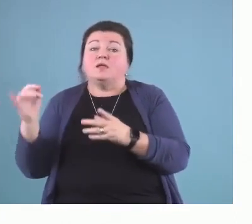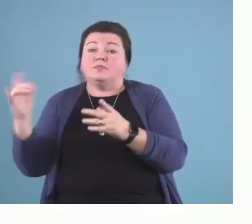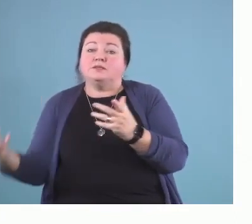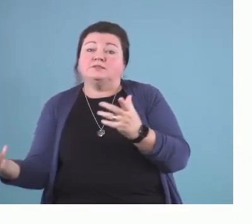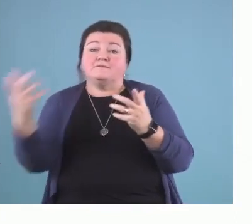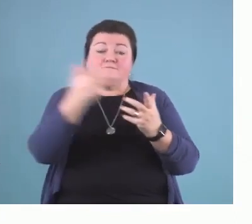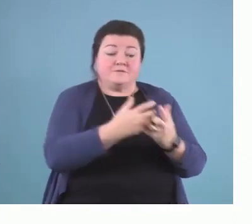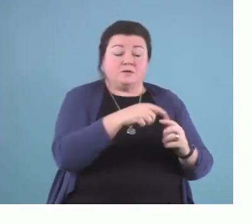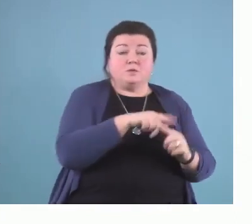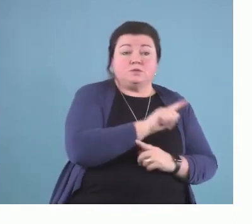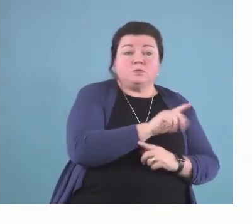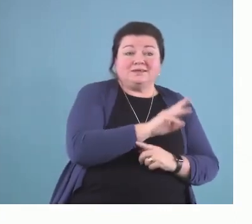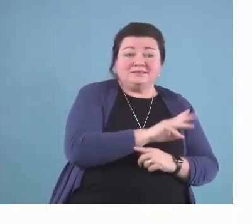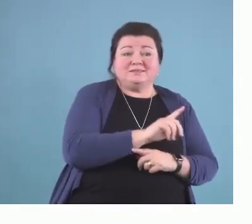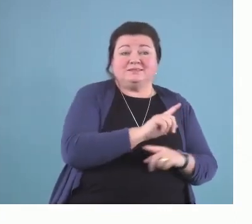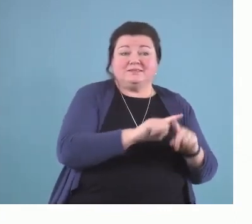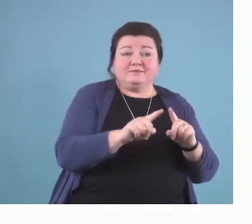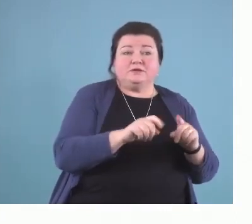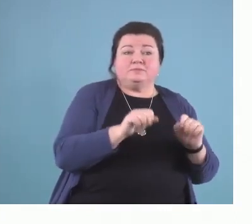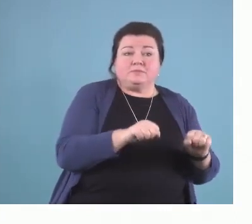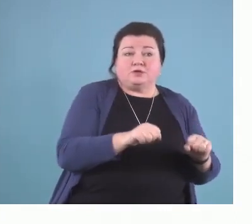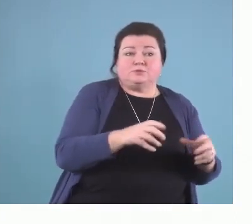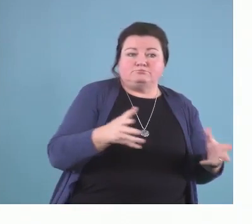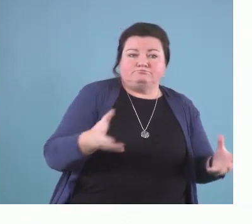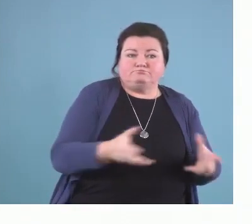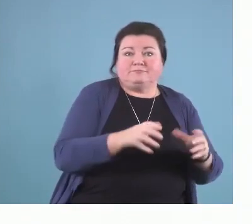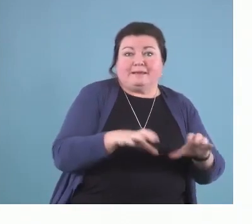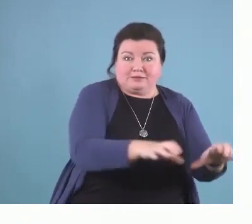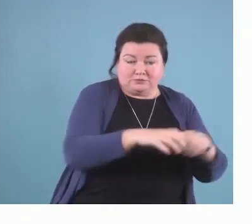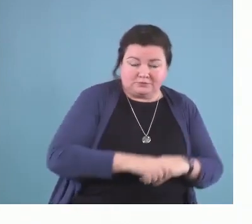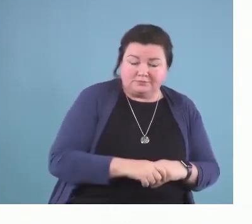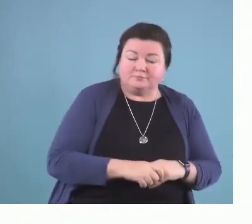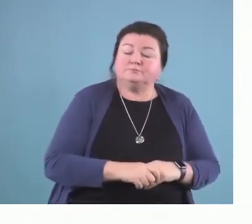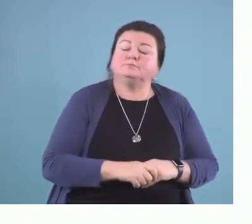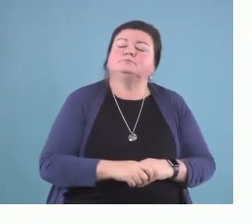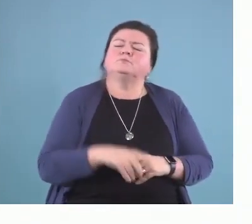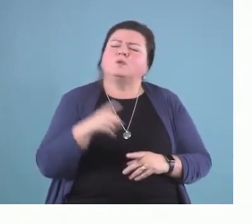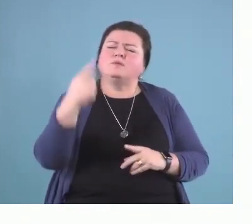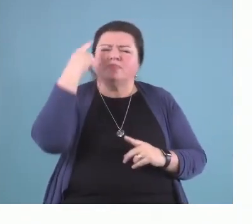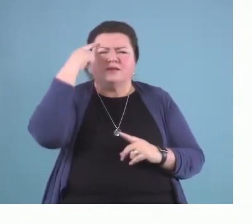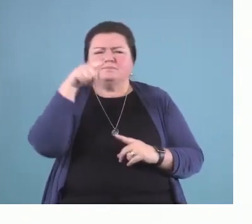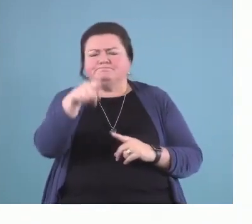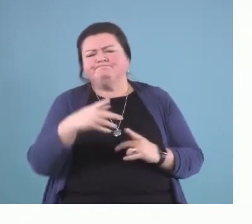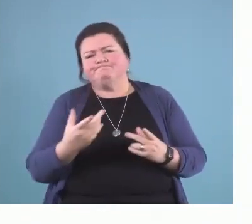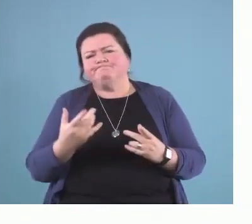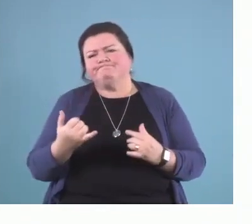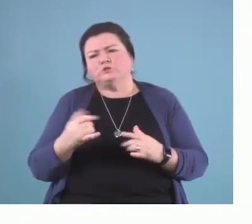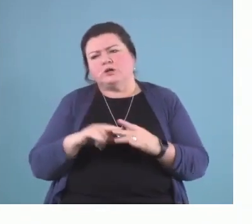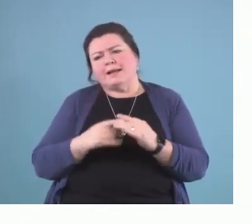26 different ways to put them in action. So, I encourage you as you start to think about how would I